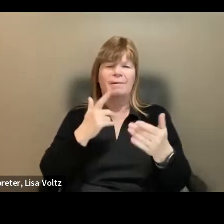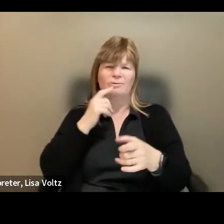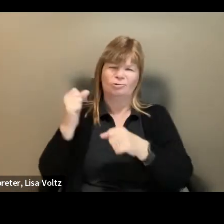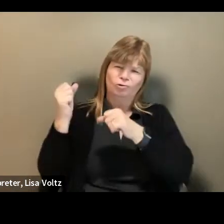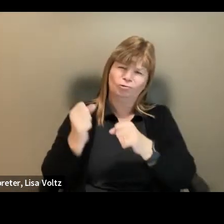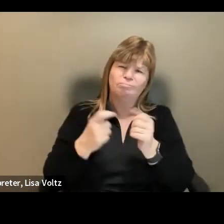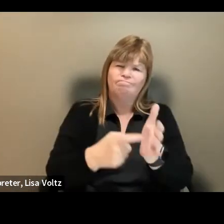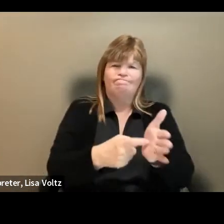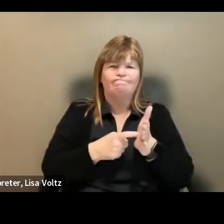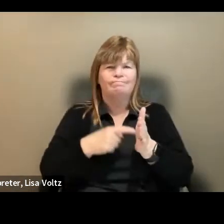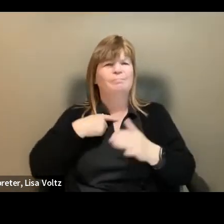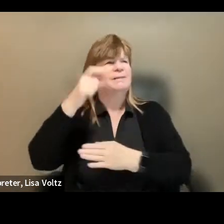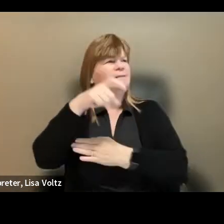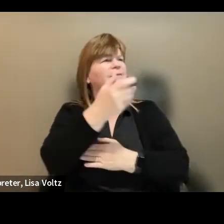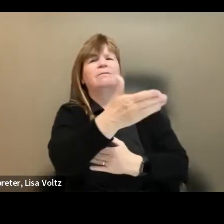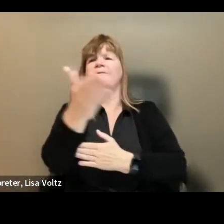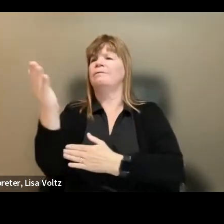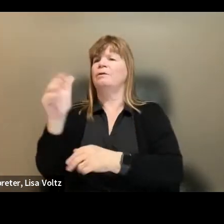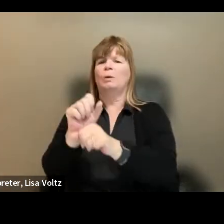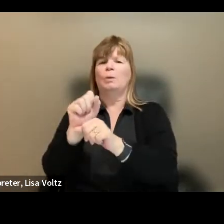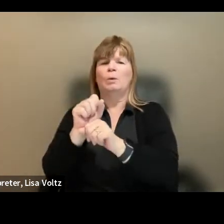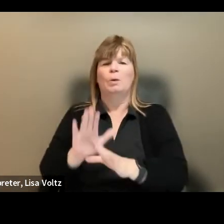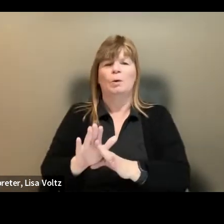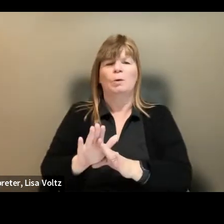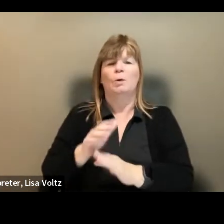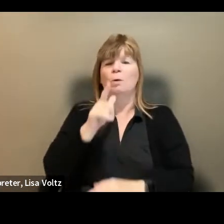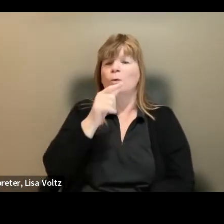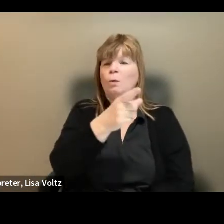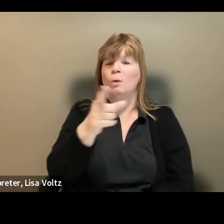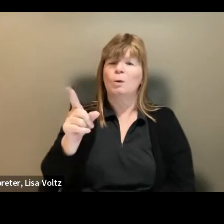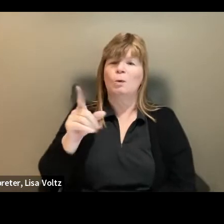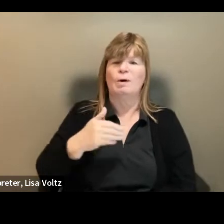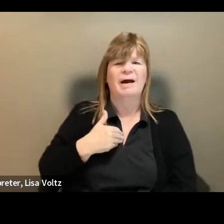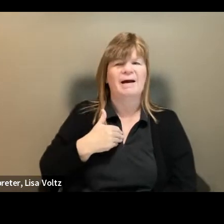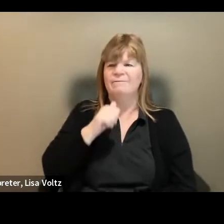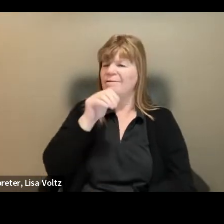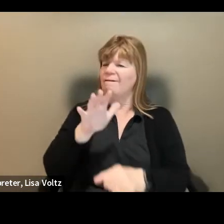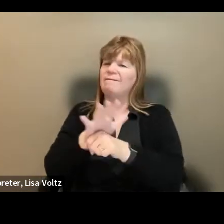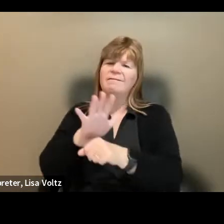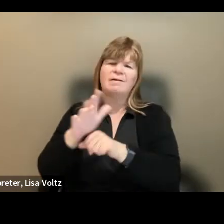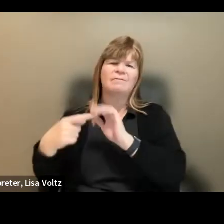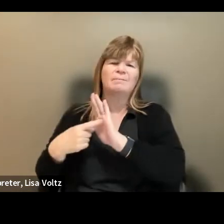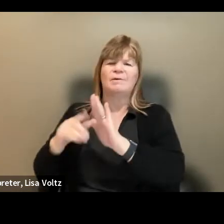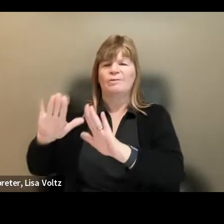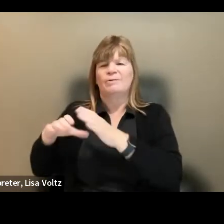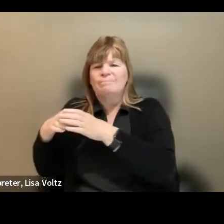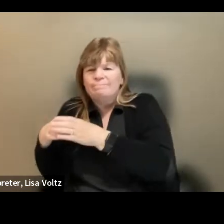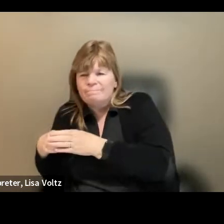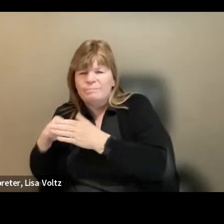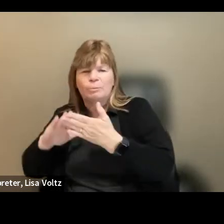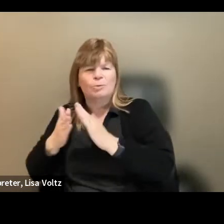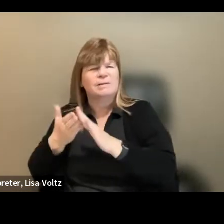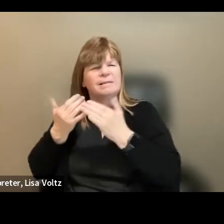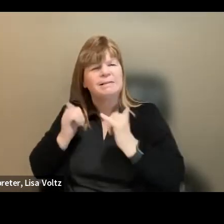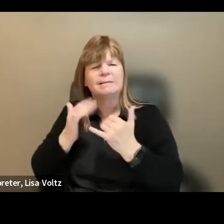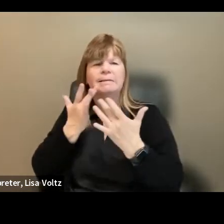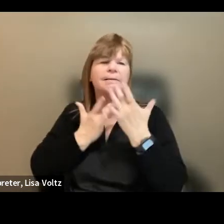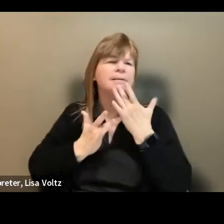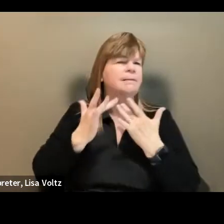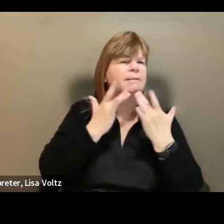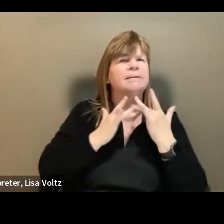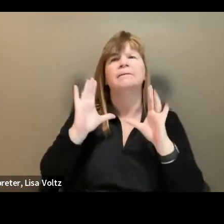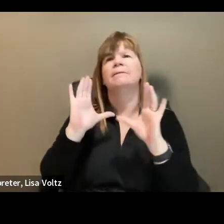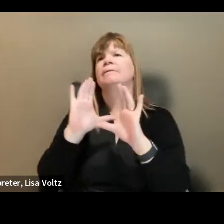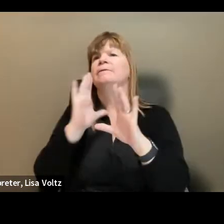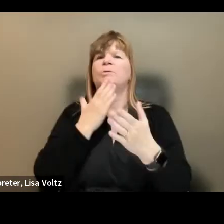demand for workers, those from historically underrepresented communities are still struggling to find good jobs,